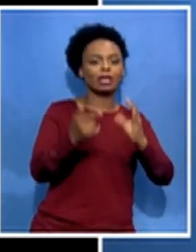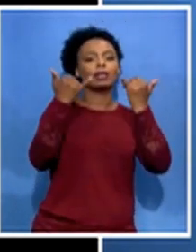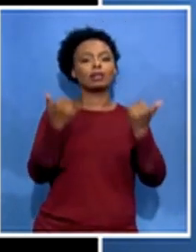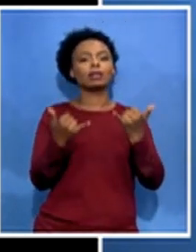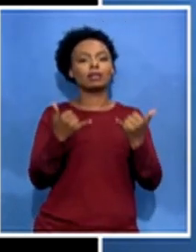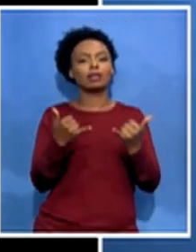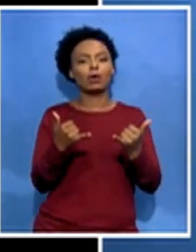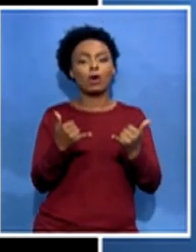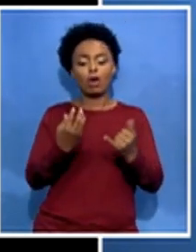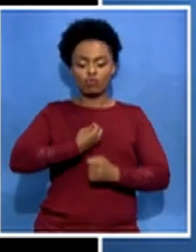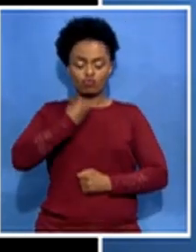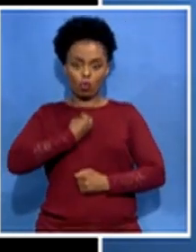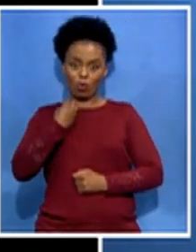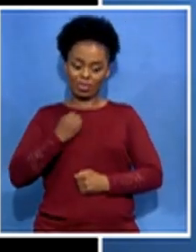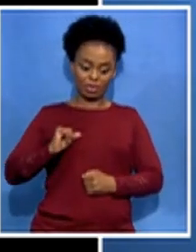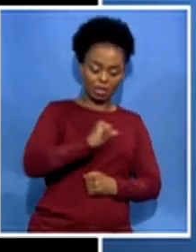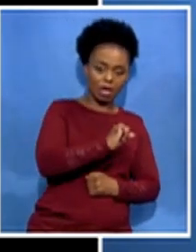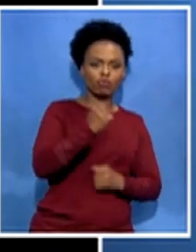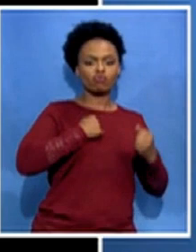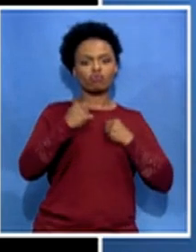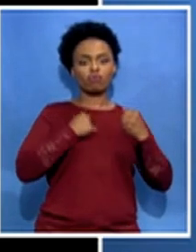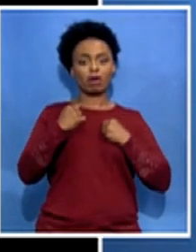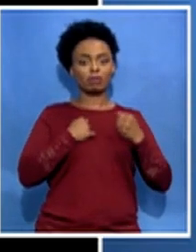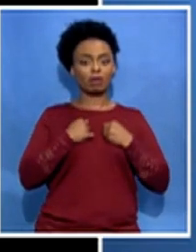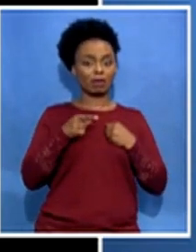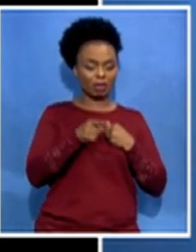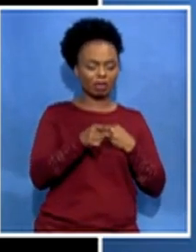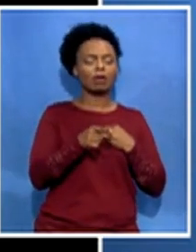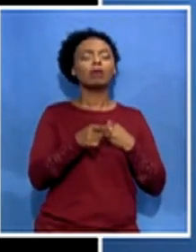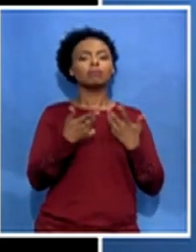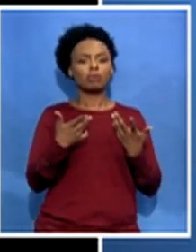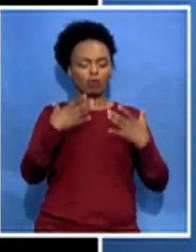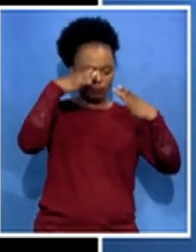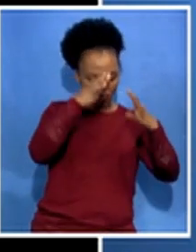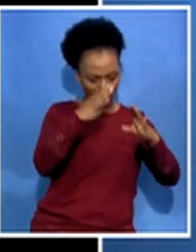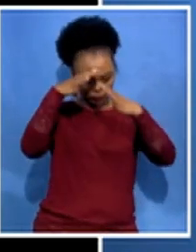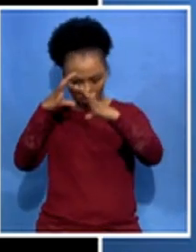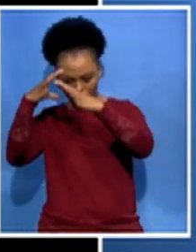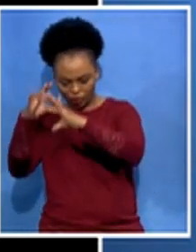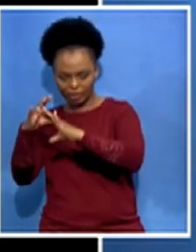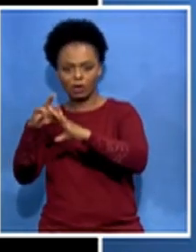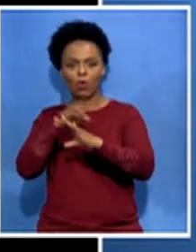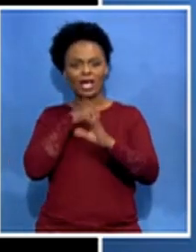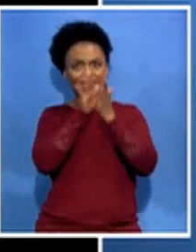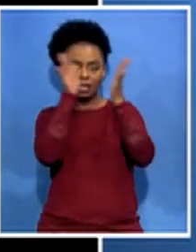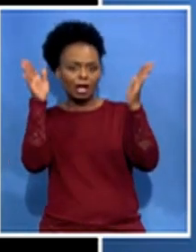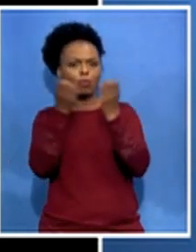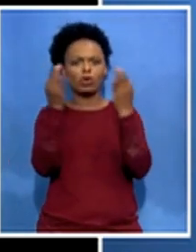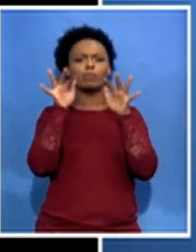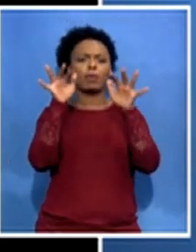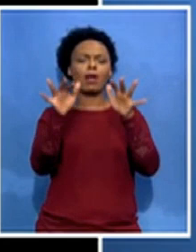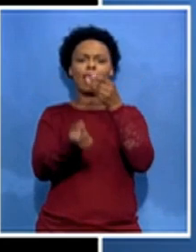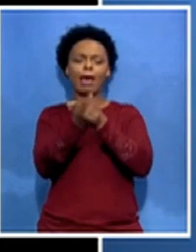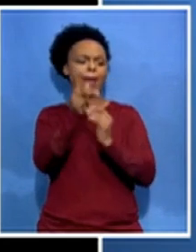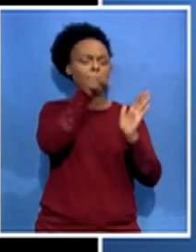rwanda because because the genocide also many people were killed and when you look at the population in